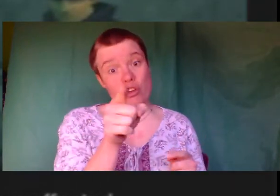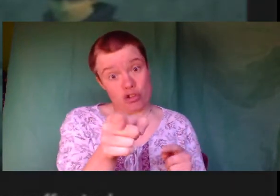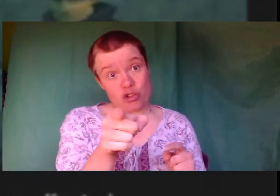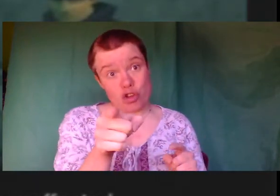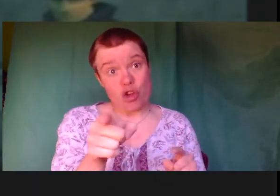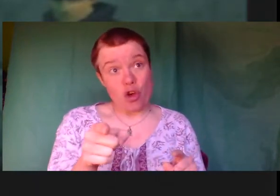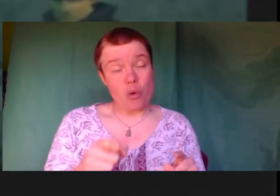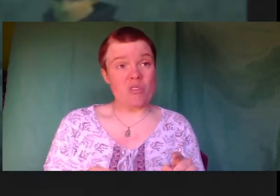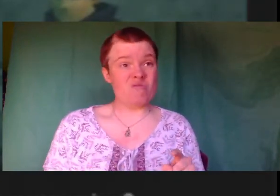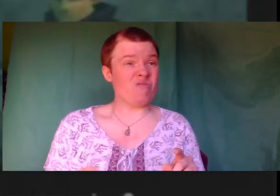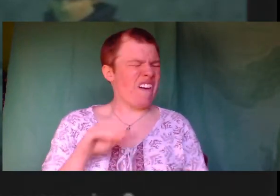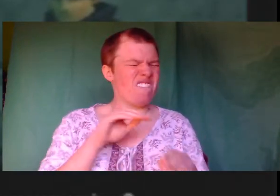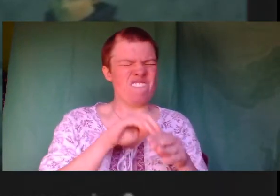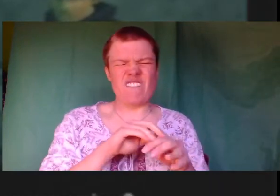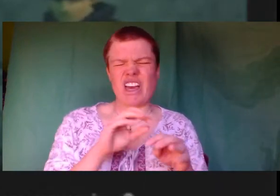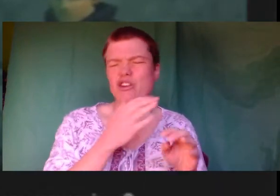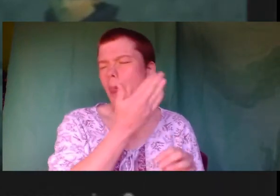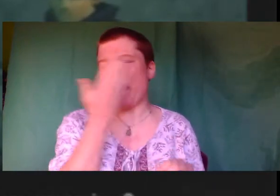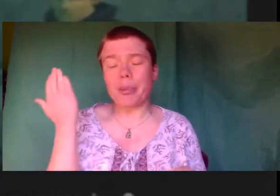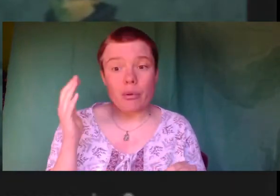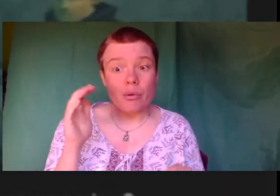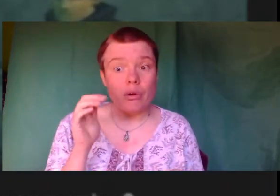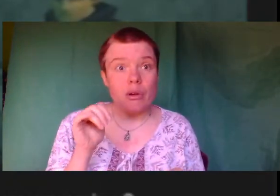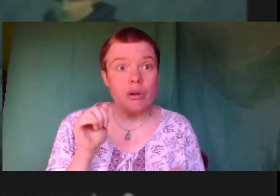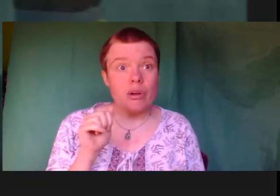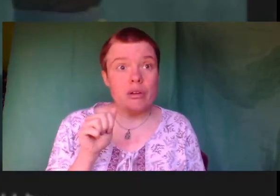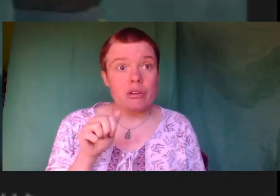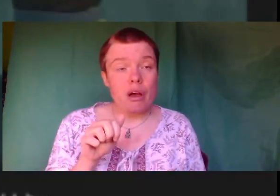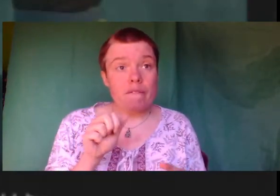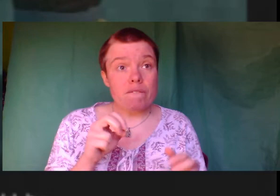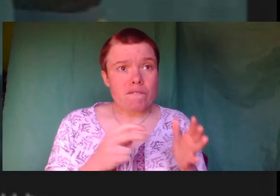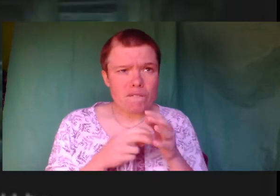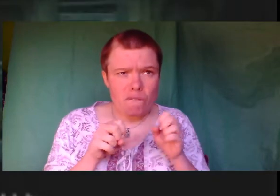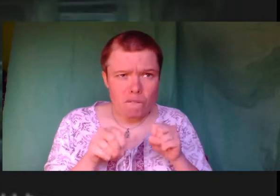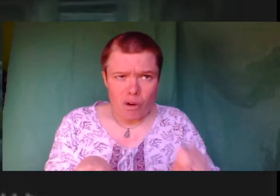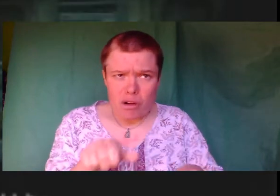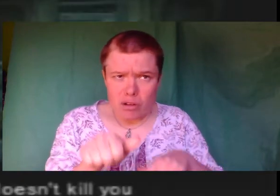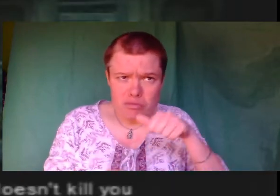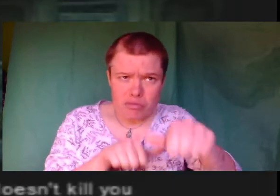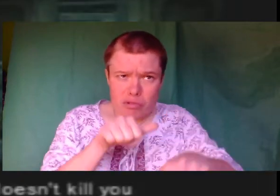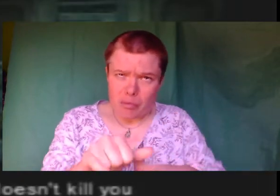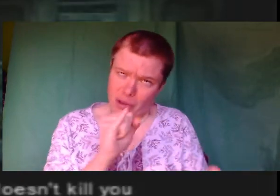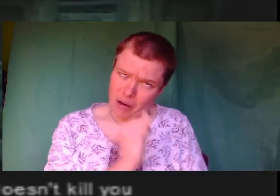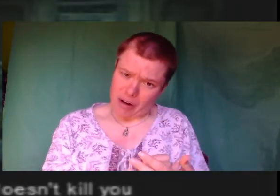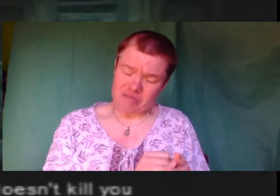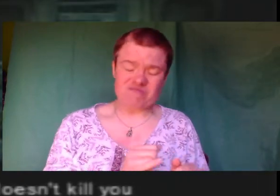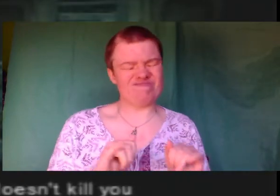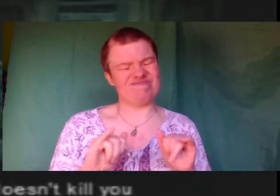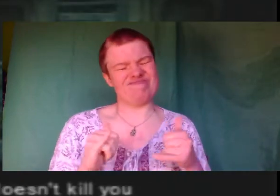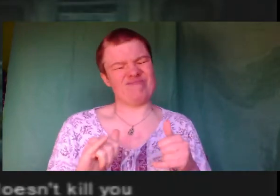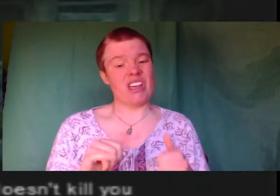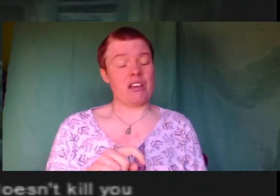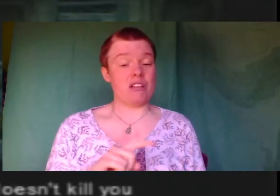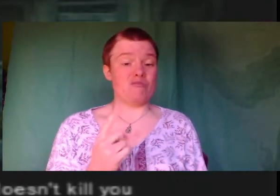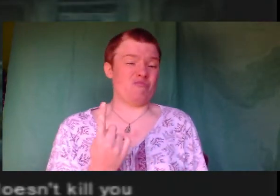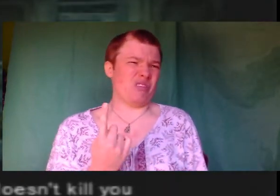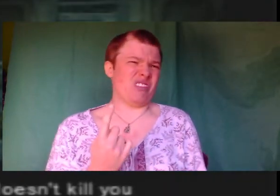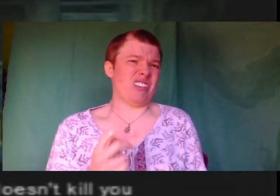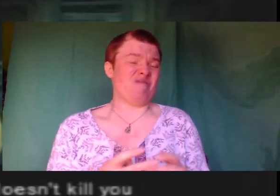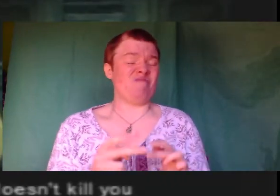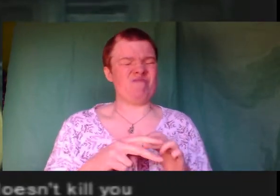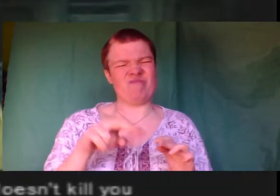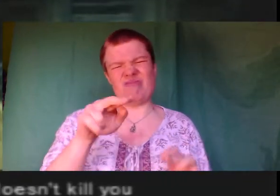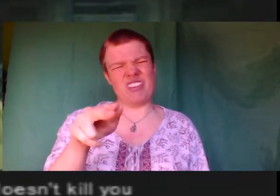unaffected. A bug in the virus's programming. Hmm. Could be. In any case, if it doesn't kill